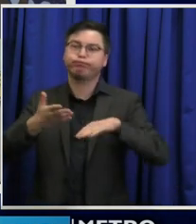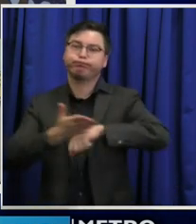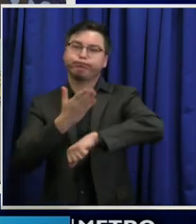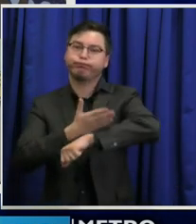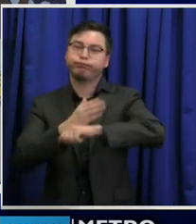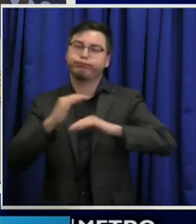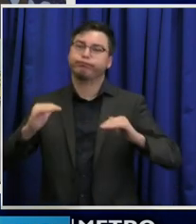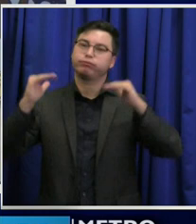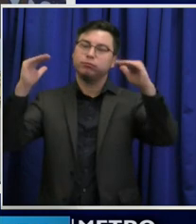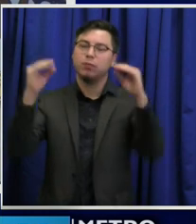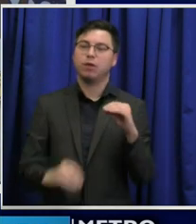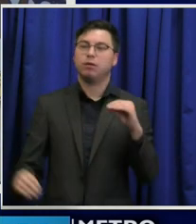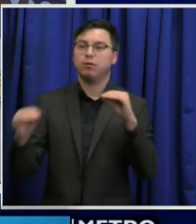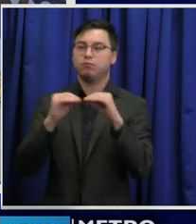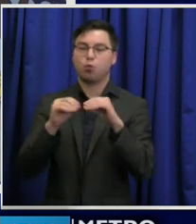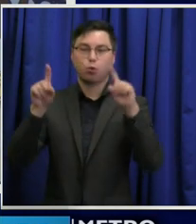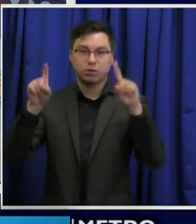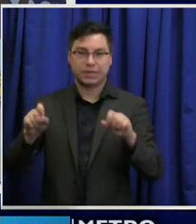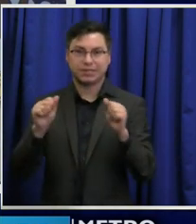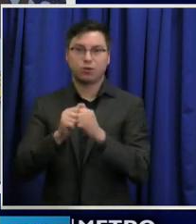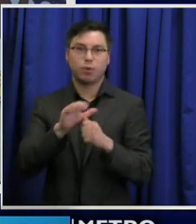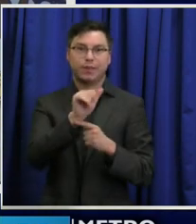with the cases going up? Thank you.